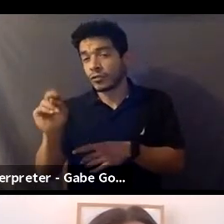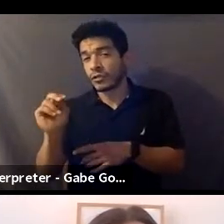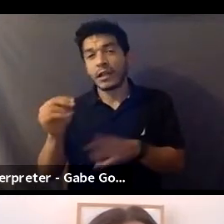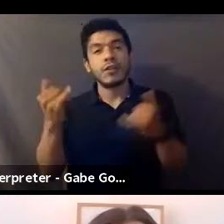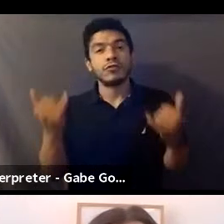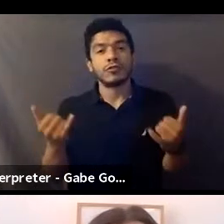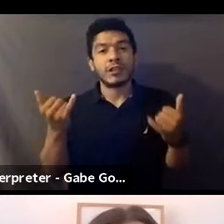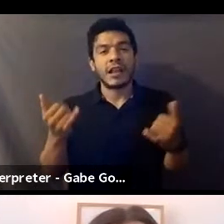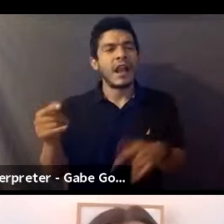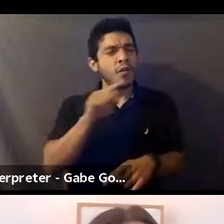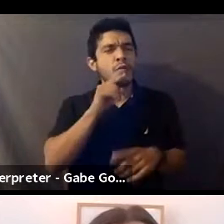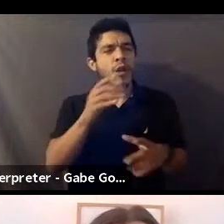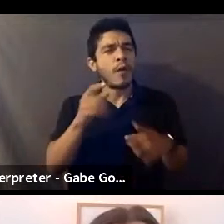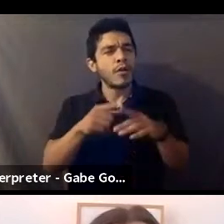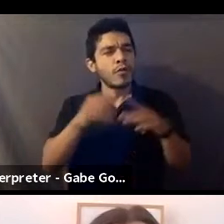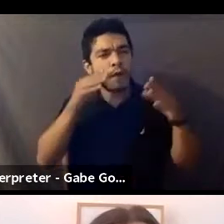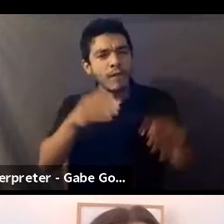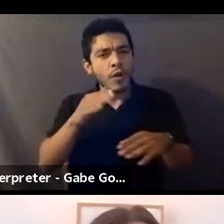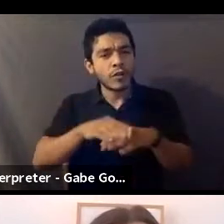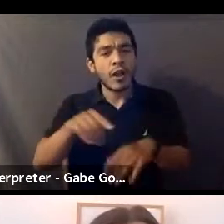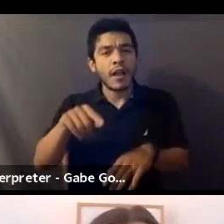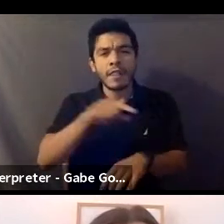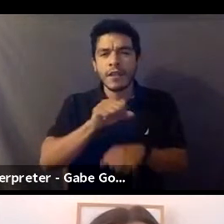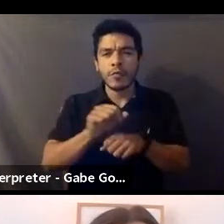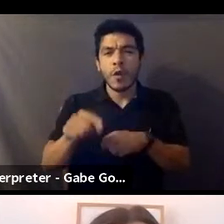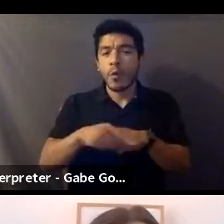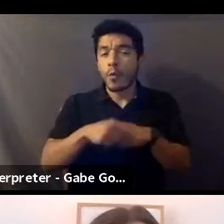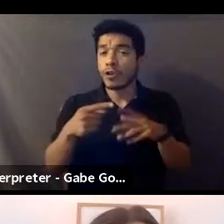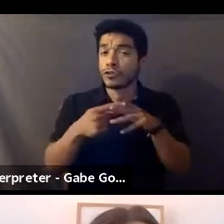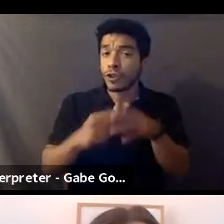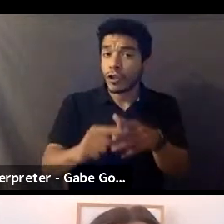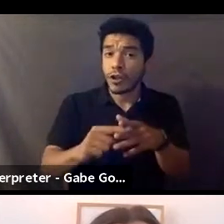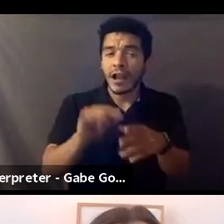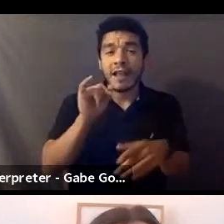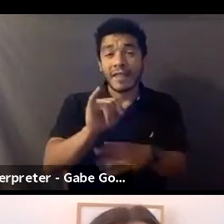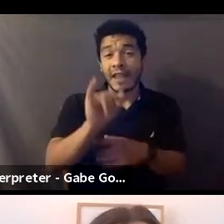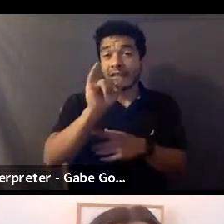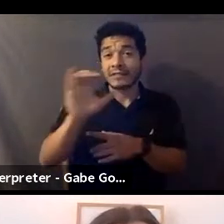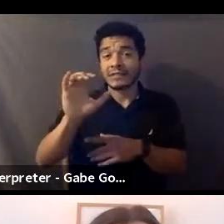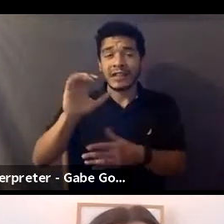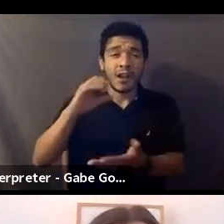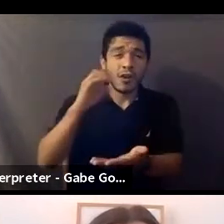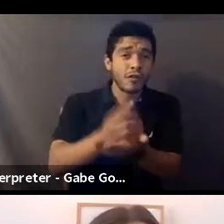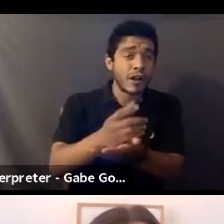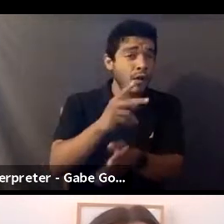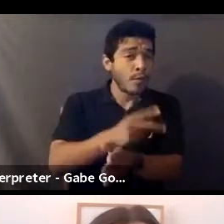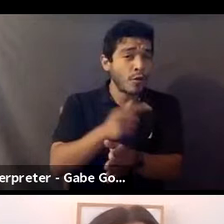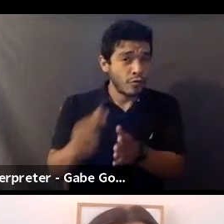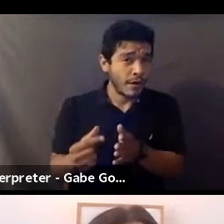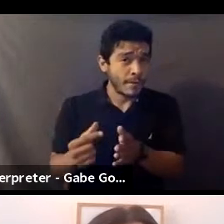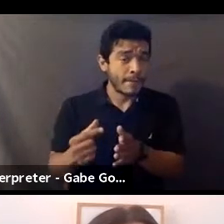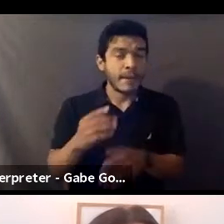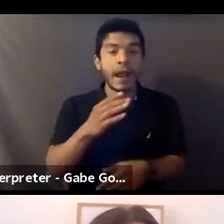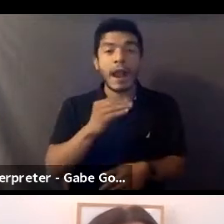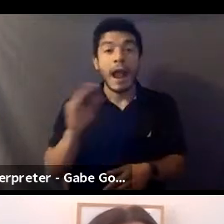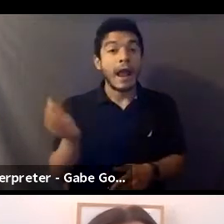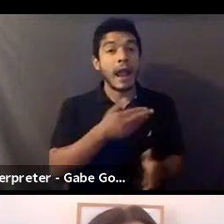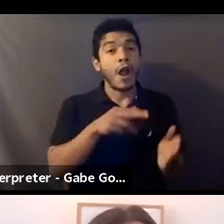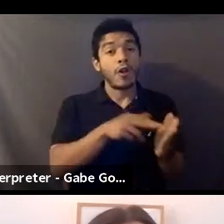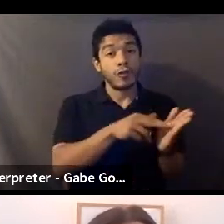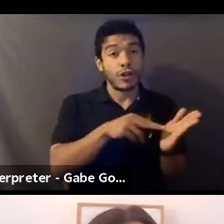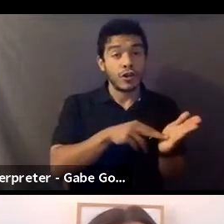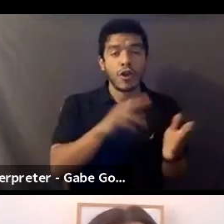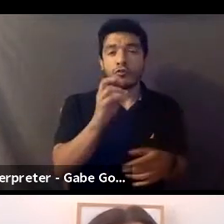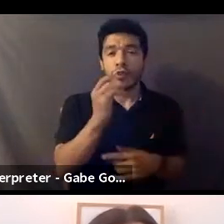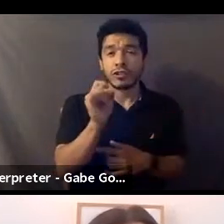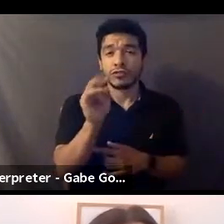that we're rolling out, which is the intimacy coordinator accreditation program and our registry, which are